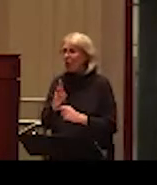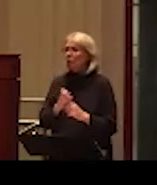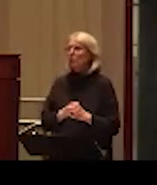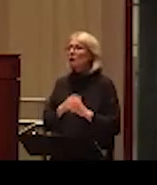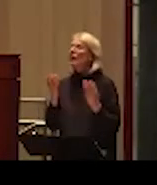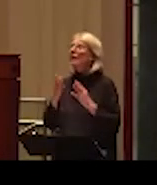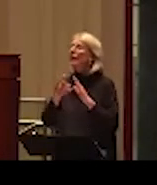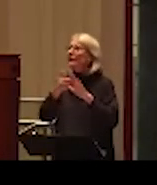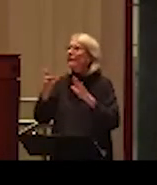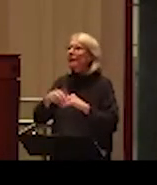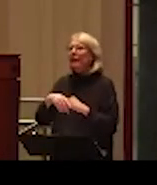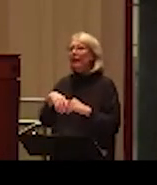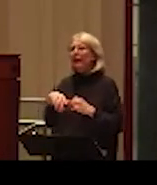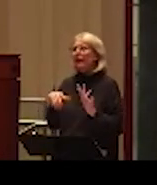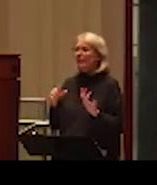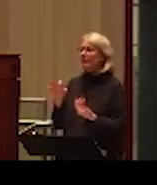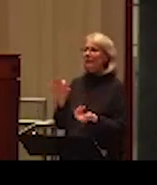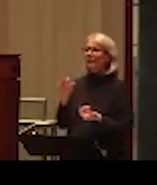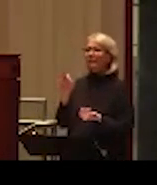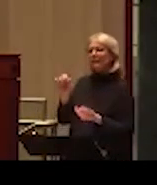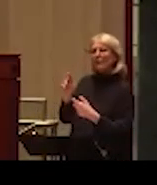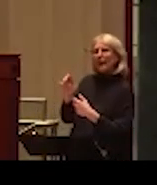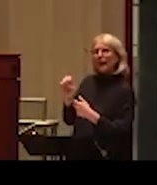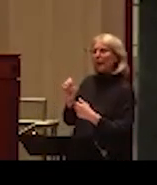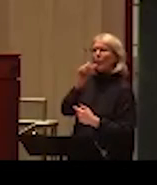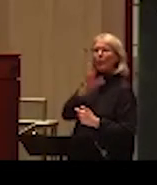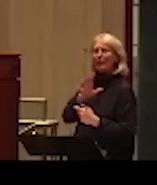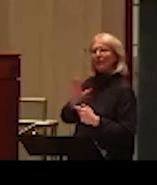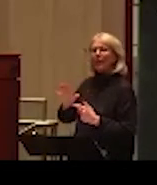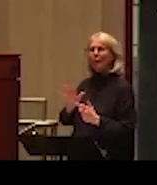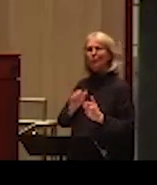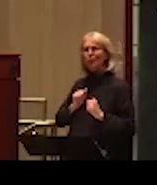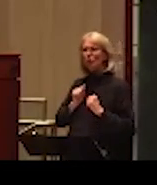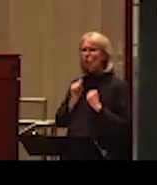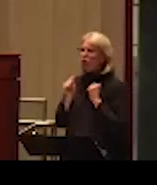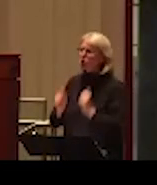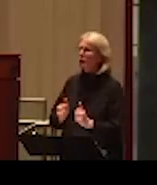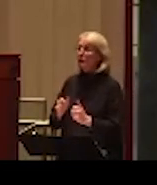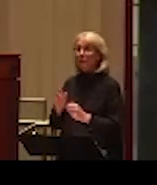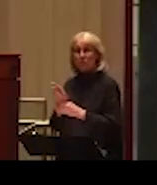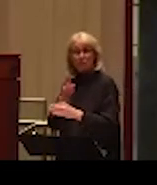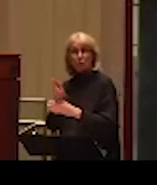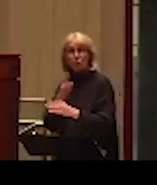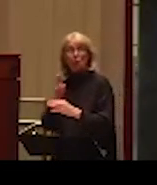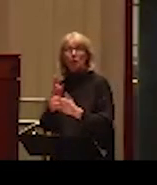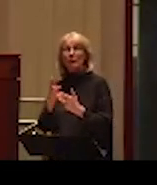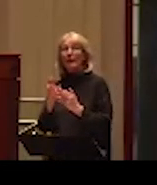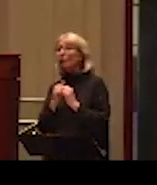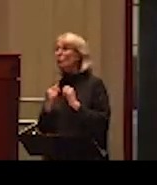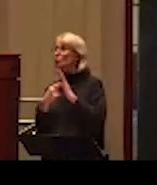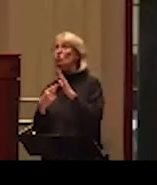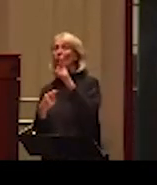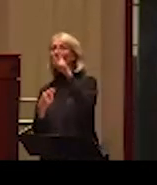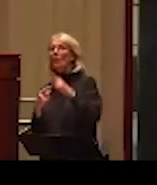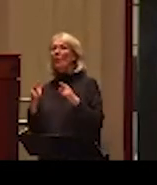about also feminine aggression and women's aggression. When women use aggression, this is a feminine way of expressing their